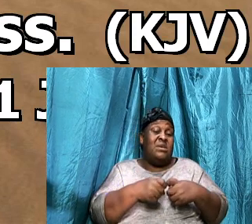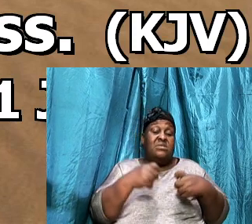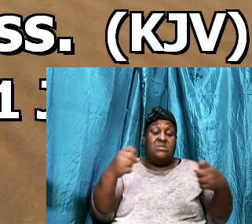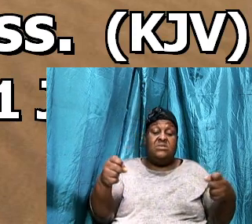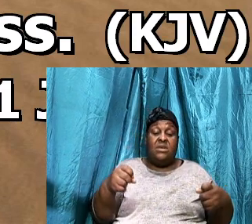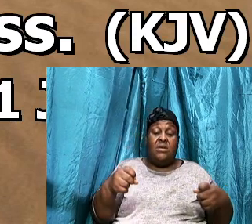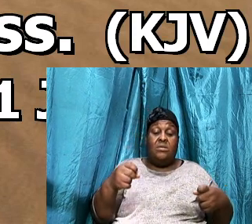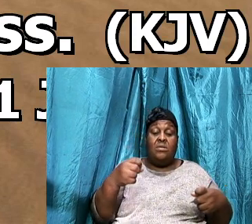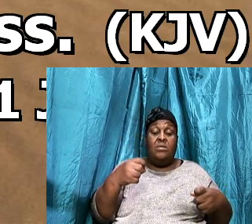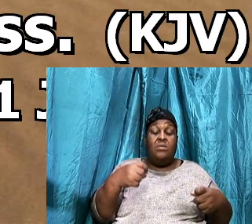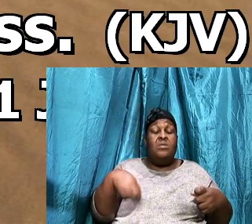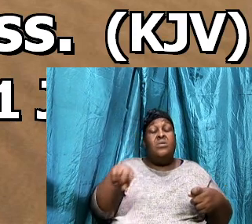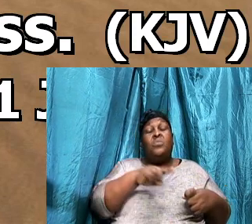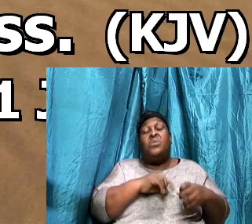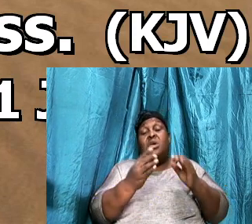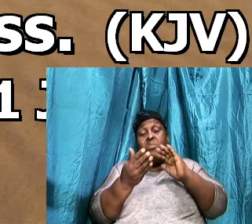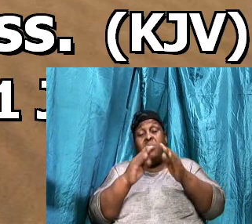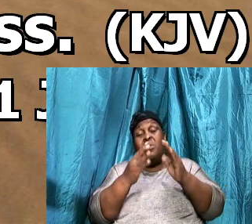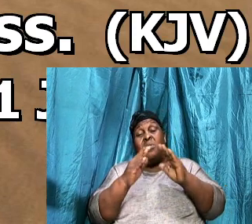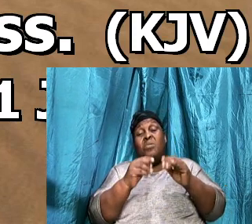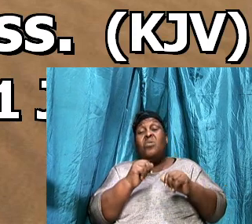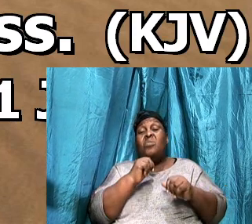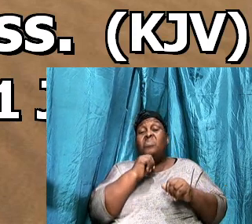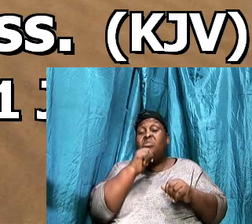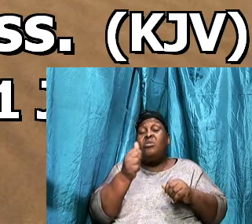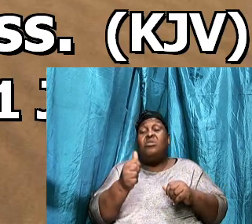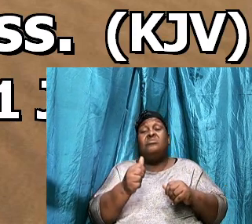Or it's looked upon, As unrighteousness,